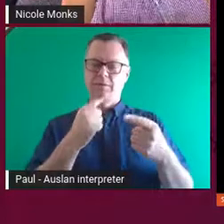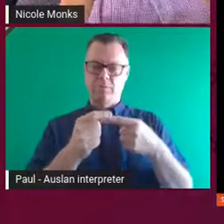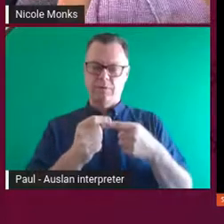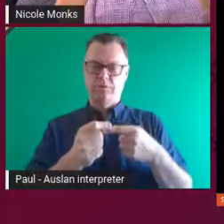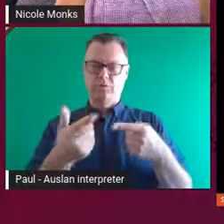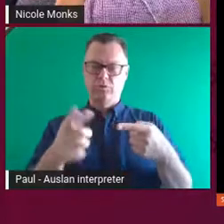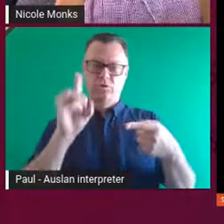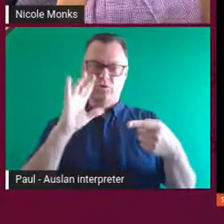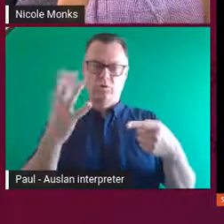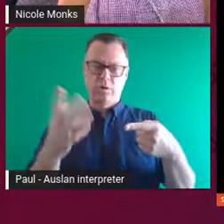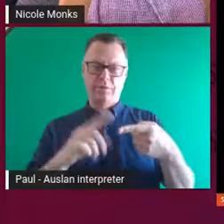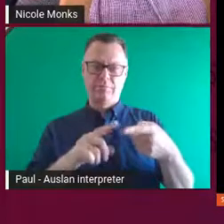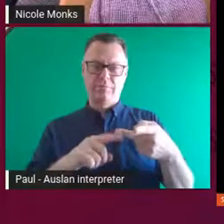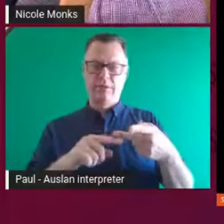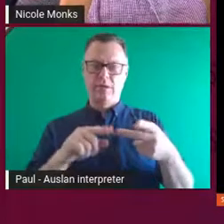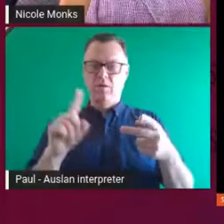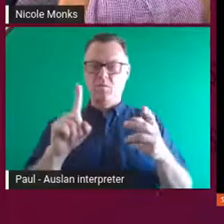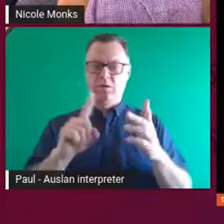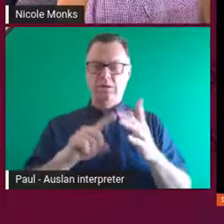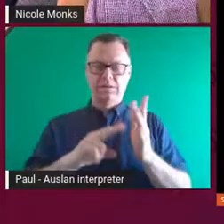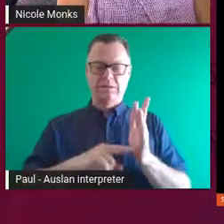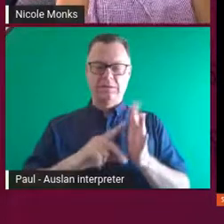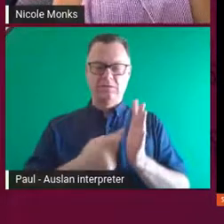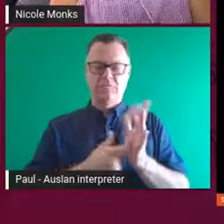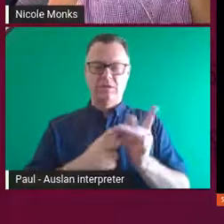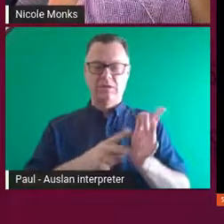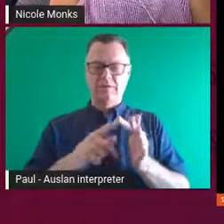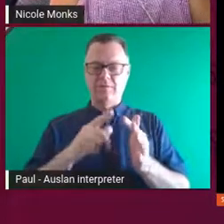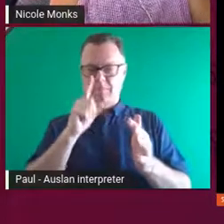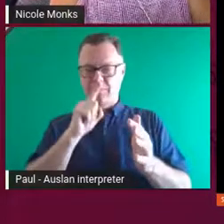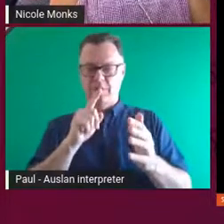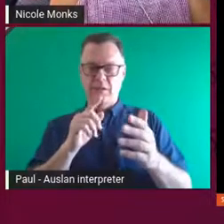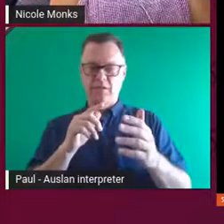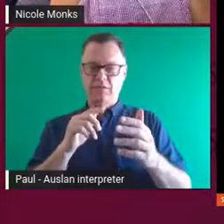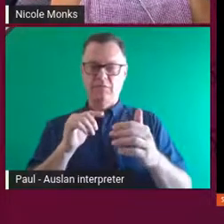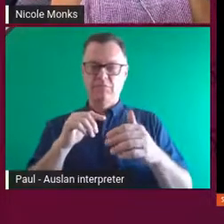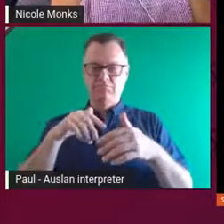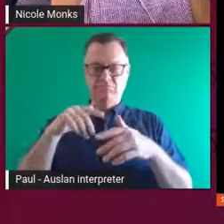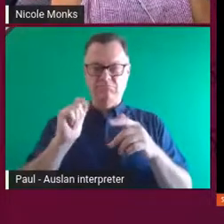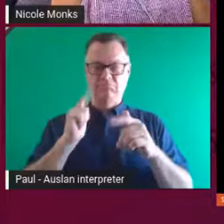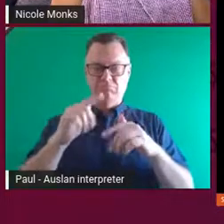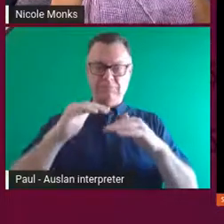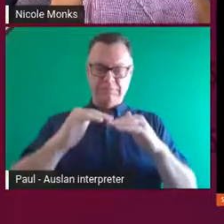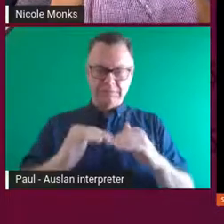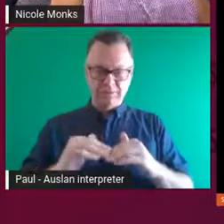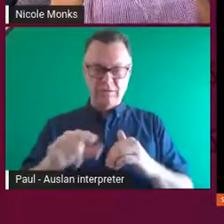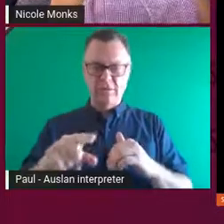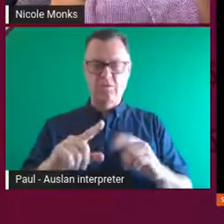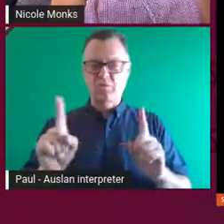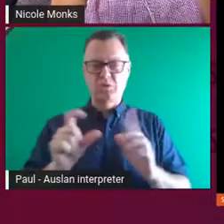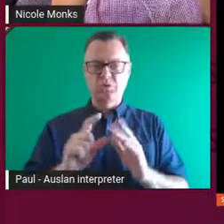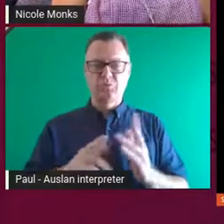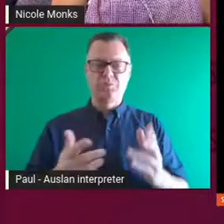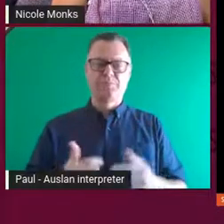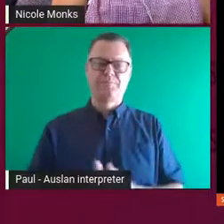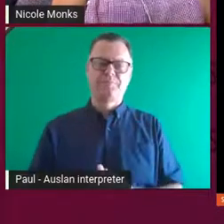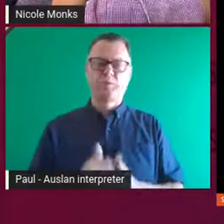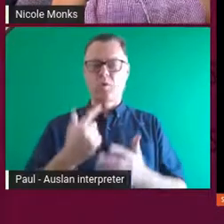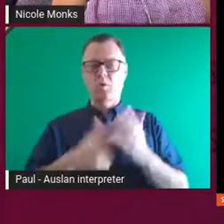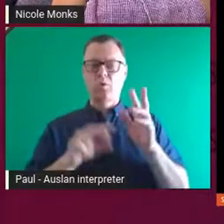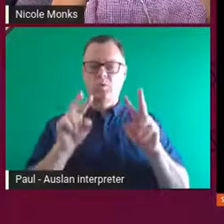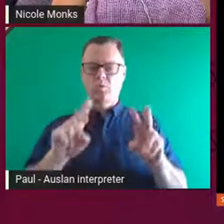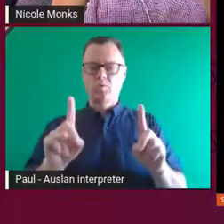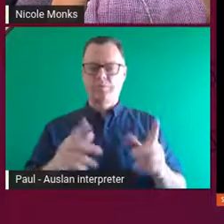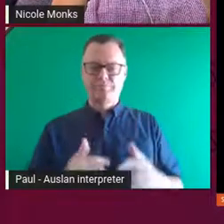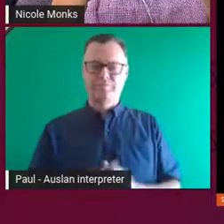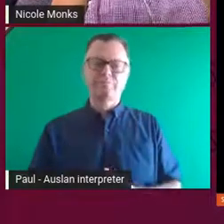was it an interactive work? Did you, do people engage and sit down into this work? Mm-hmm. So this work